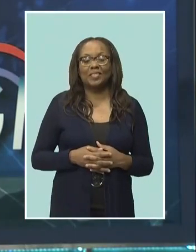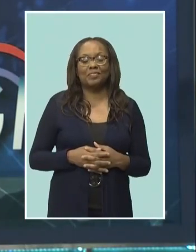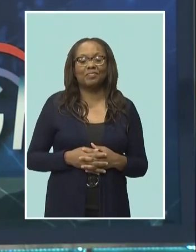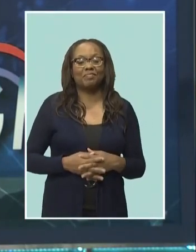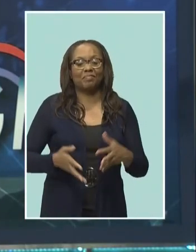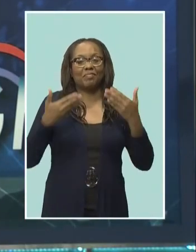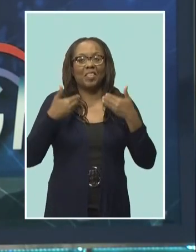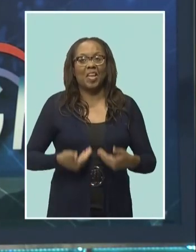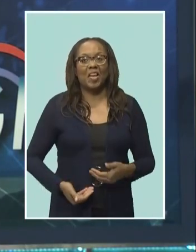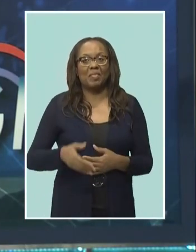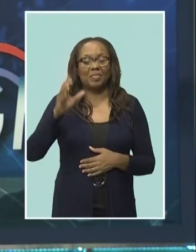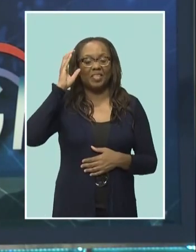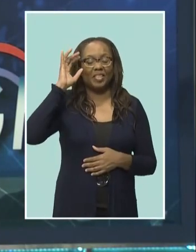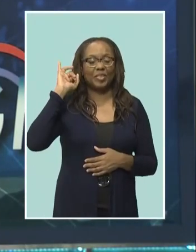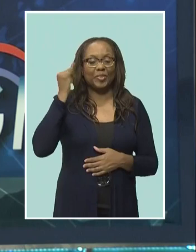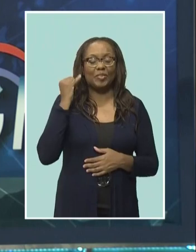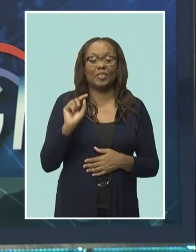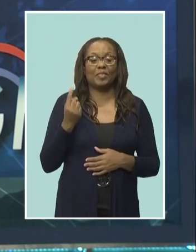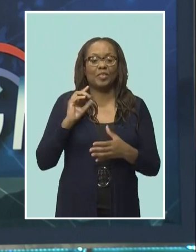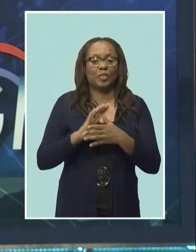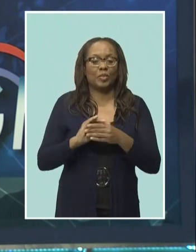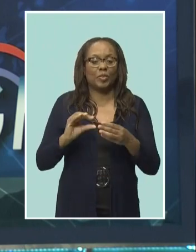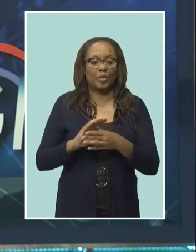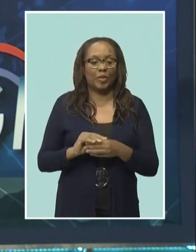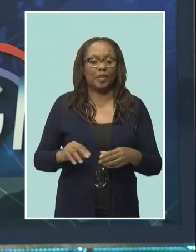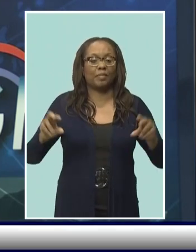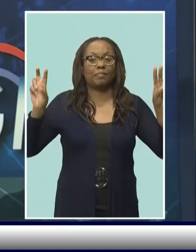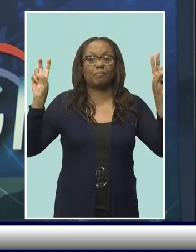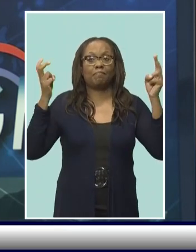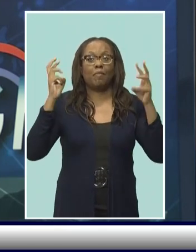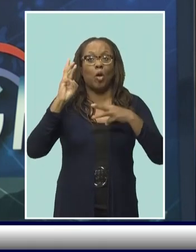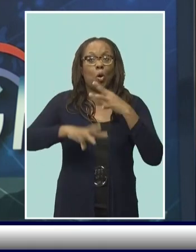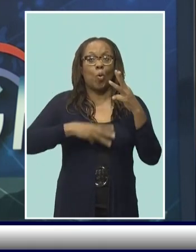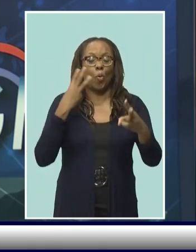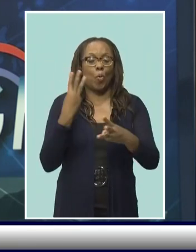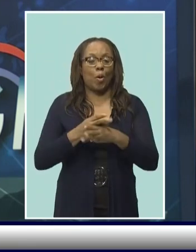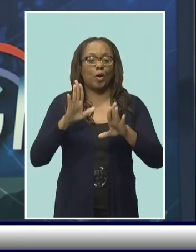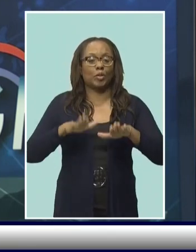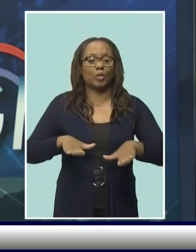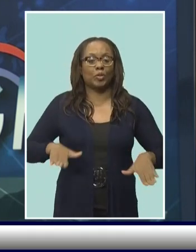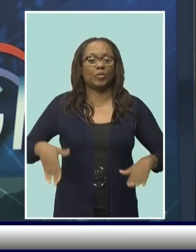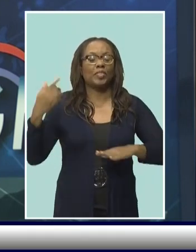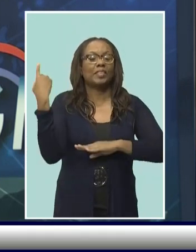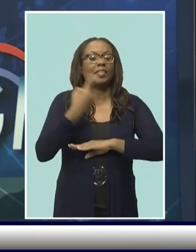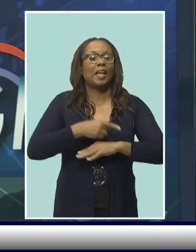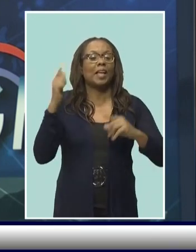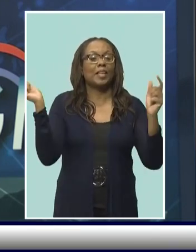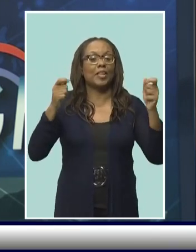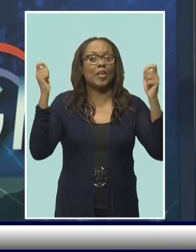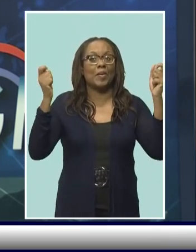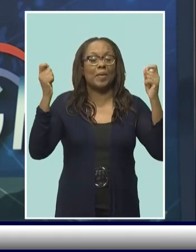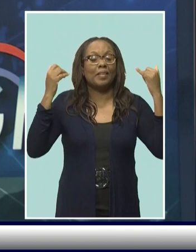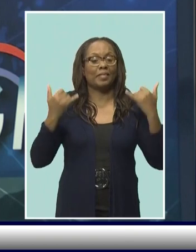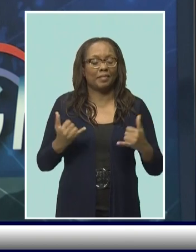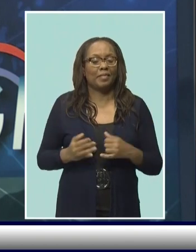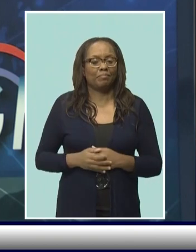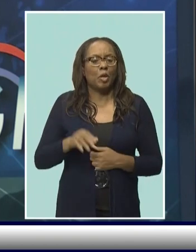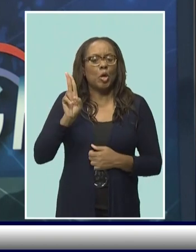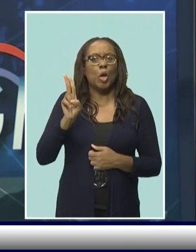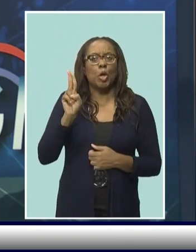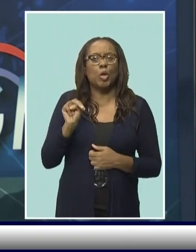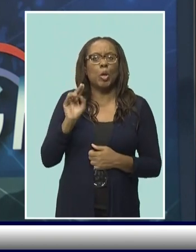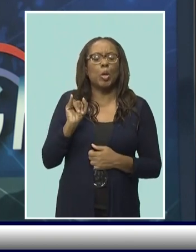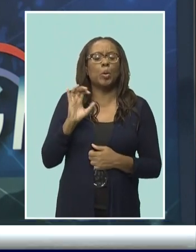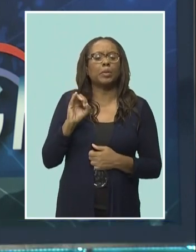I'm Shane Jones, leading the news. As World Children's Day was celebrated today, officials from UNICEF are reporting high discrimination